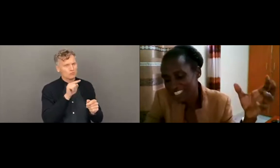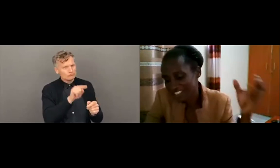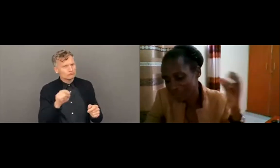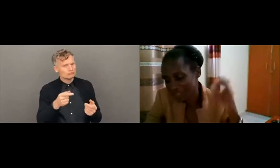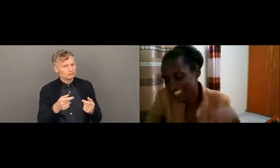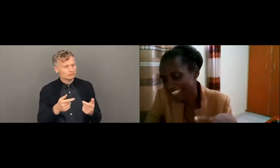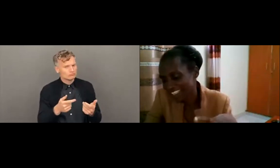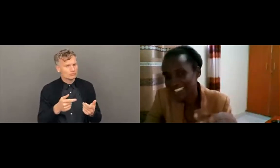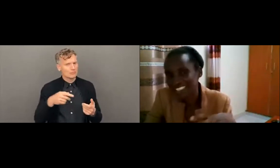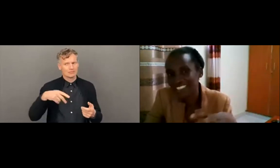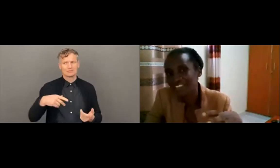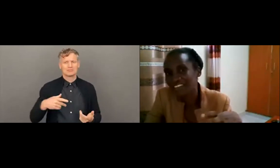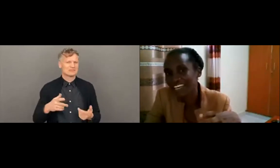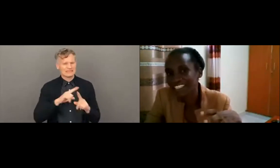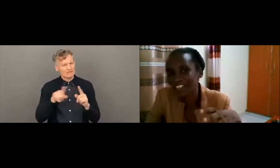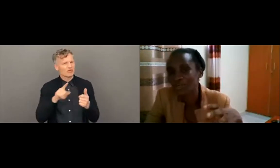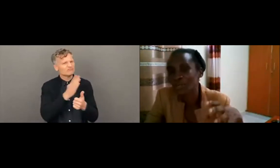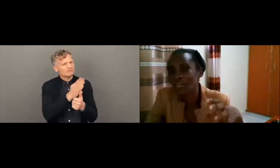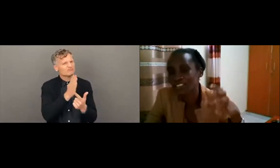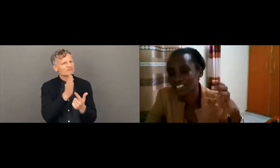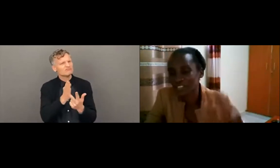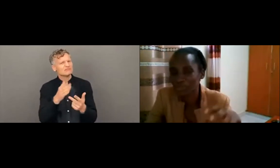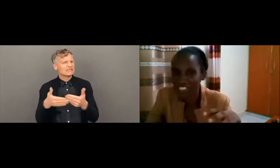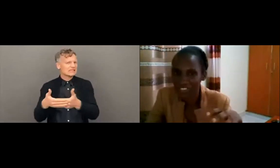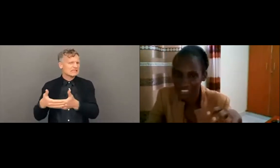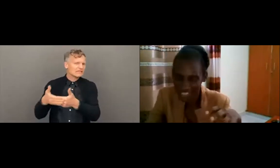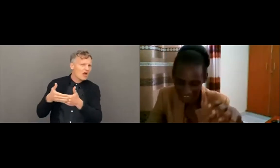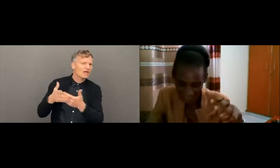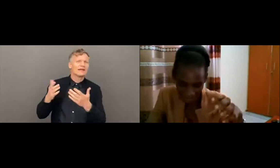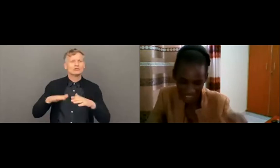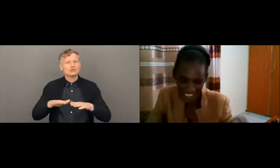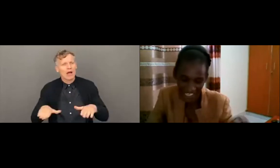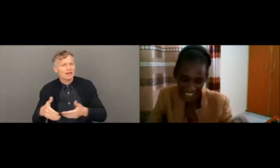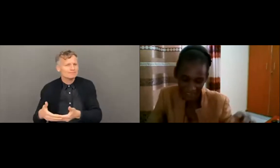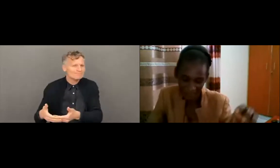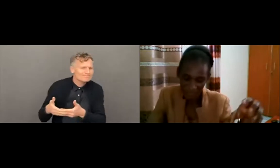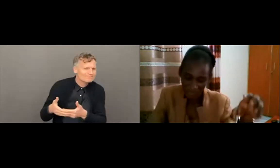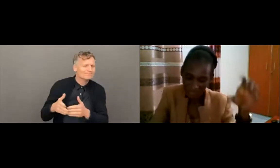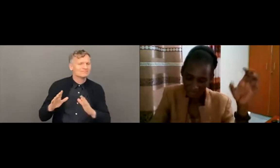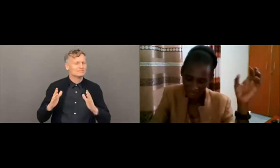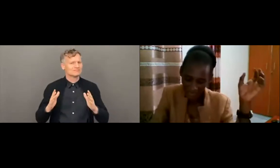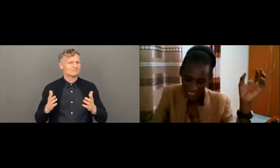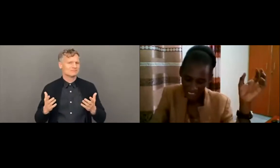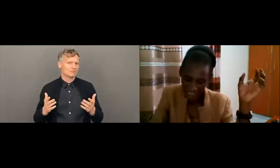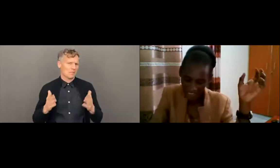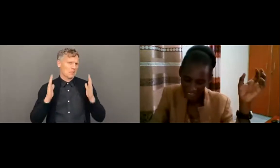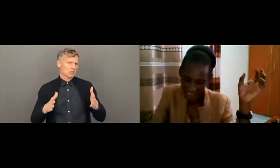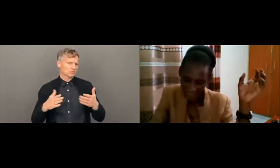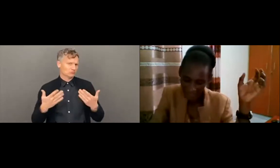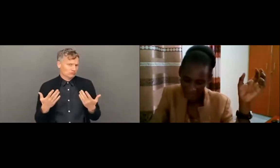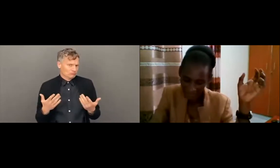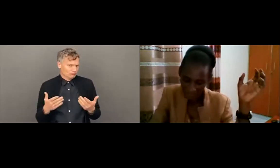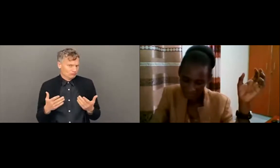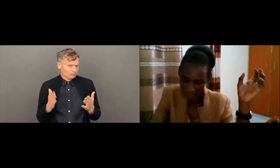PSHS within the existing safeguarding or, uh, child protection, uh, structures. And then,